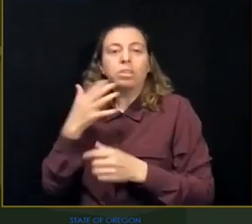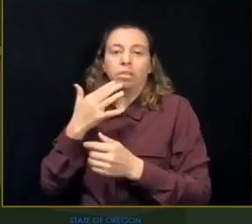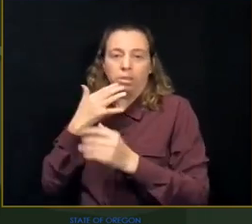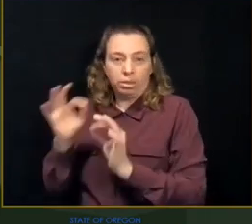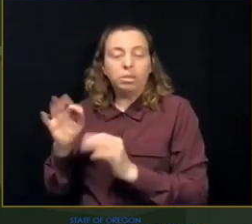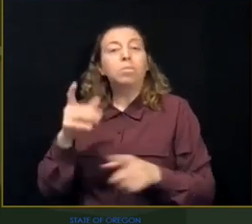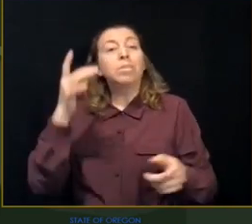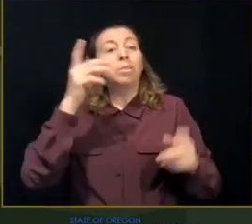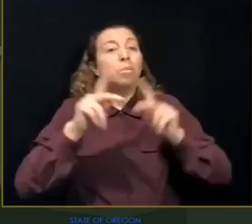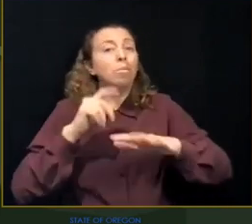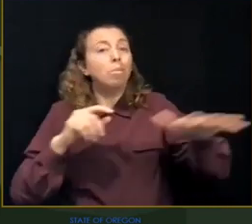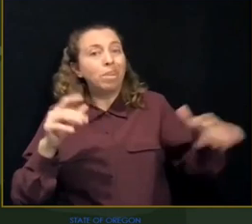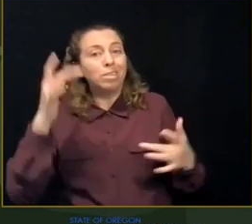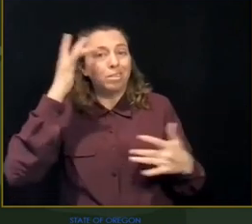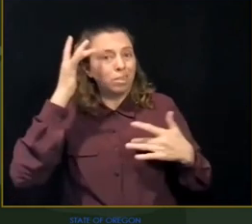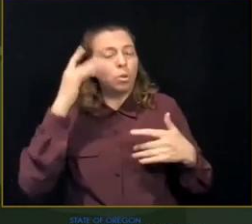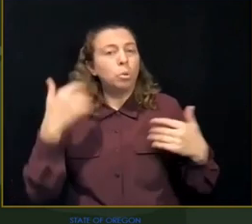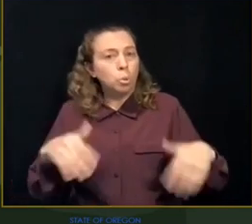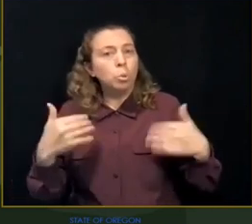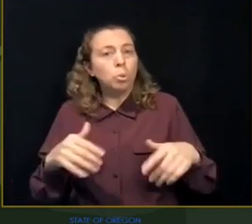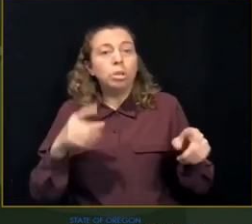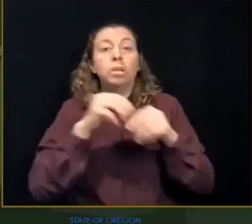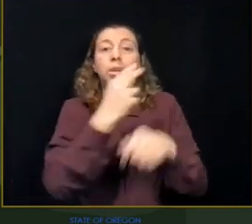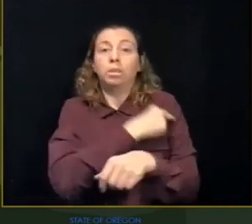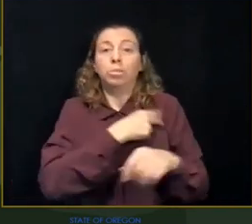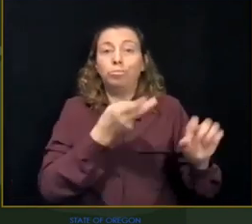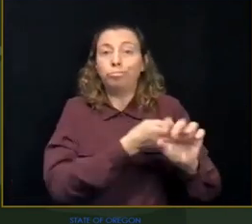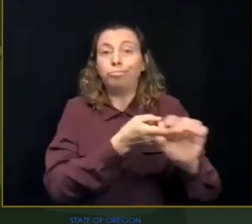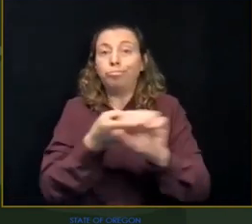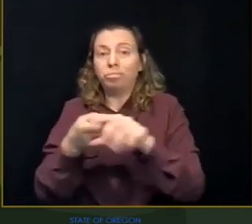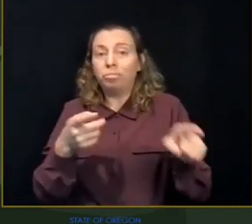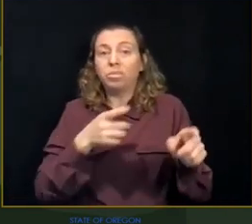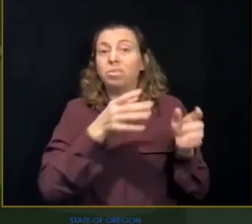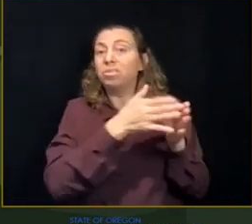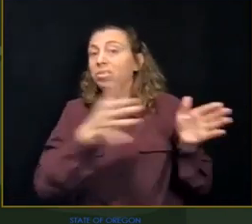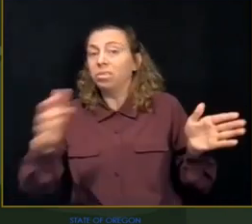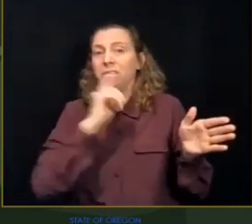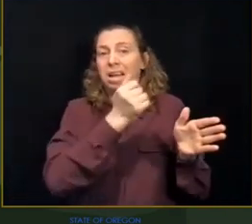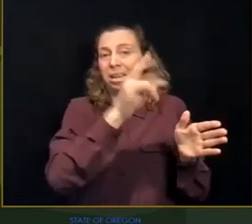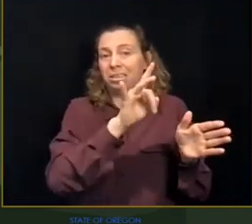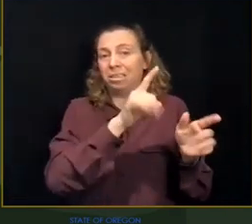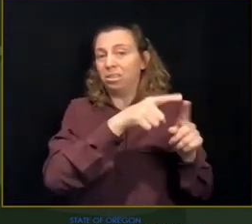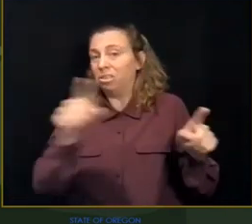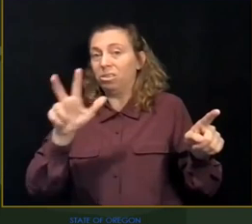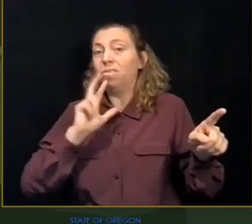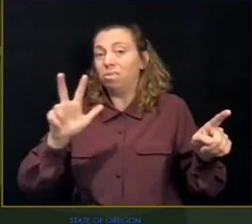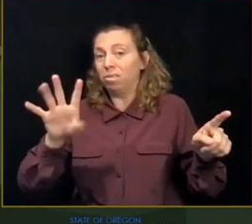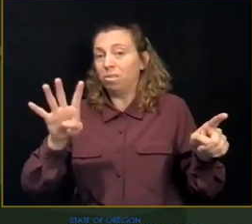of hospitalized cases of people 18 to 34 has increased by almost 50%.